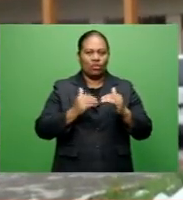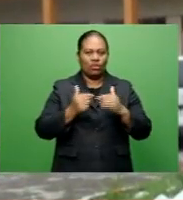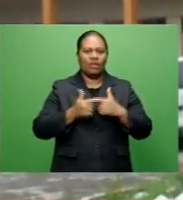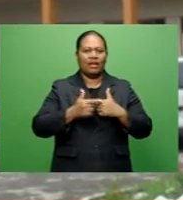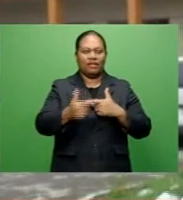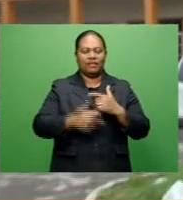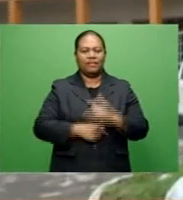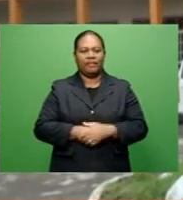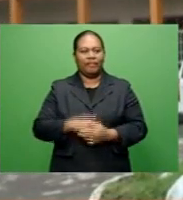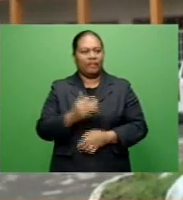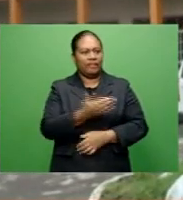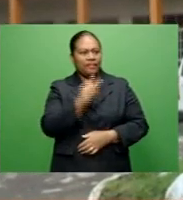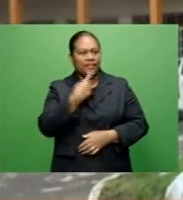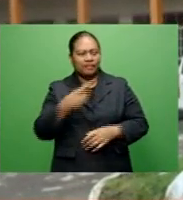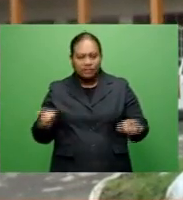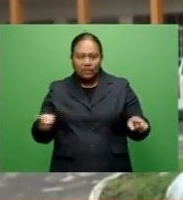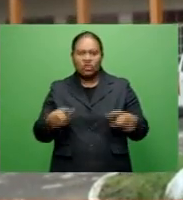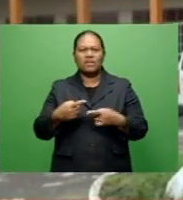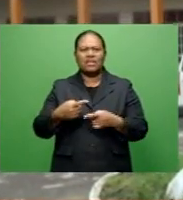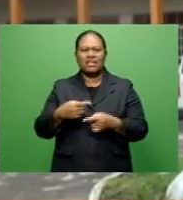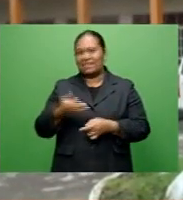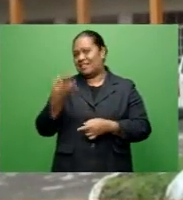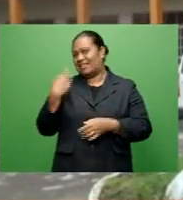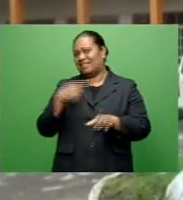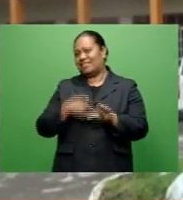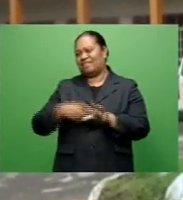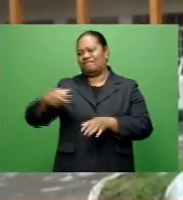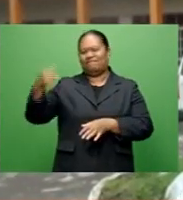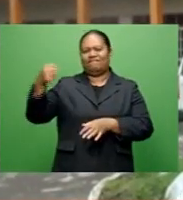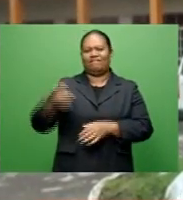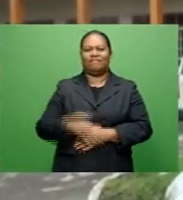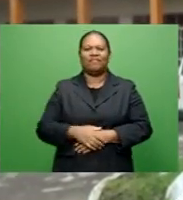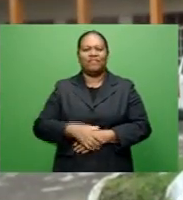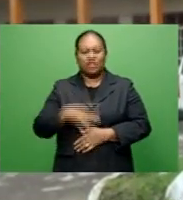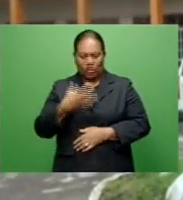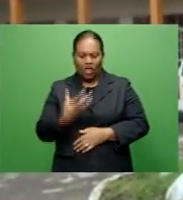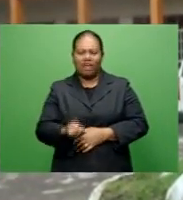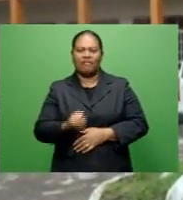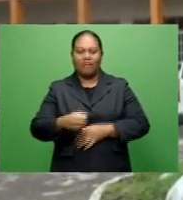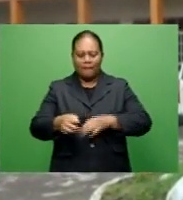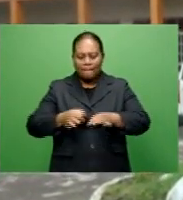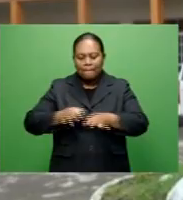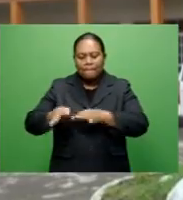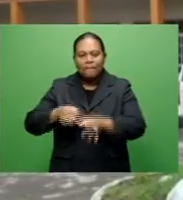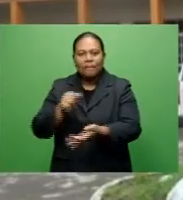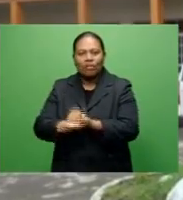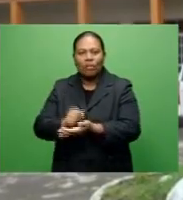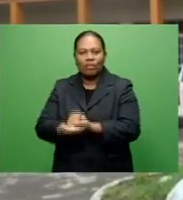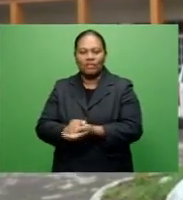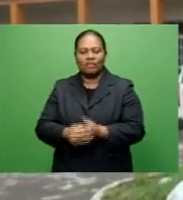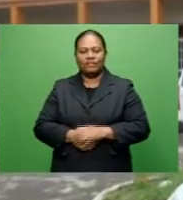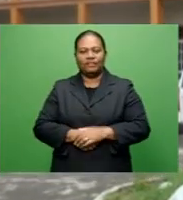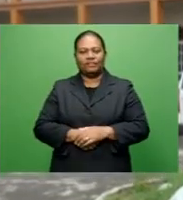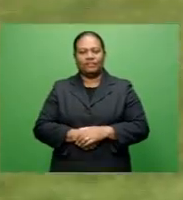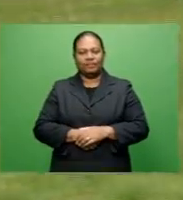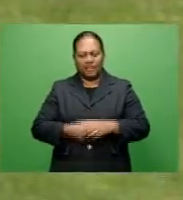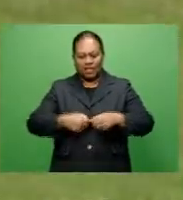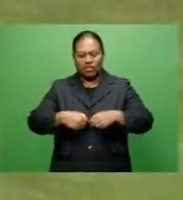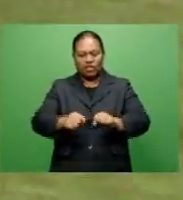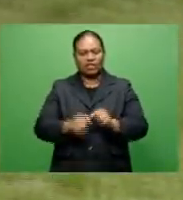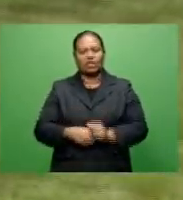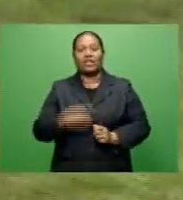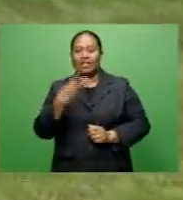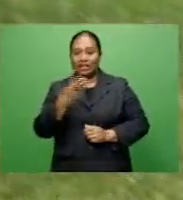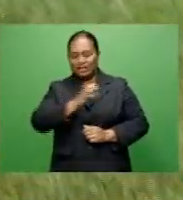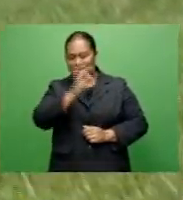when the competition came to a halt, we managed to put up our strategic plan. So we need to increase by 3